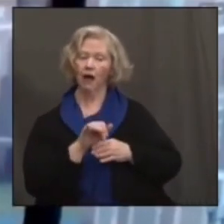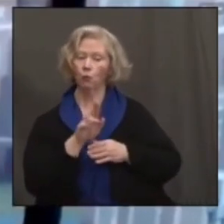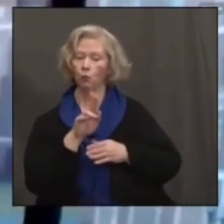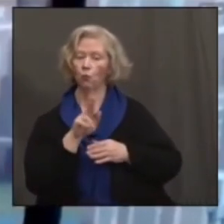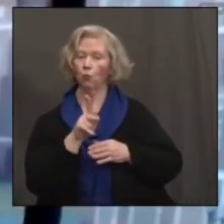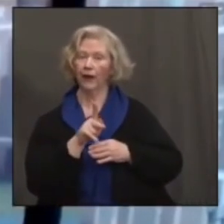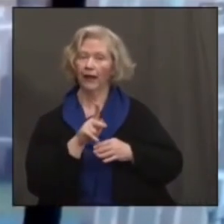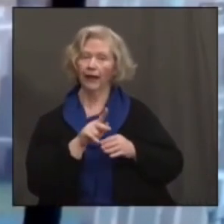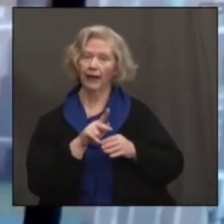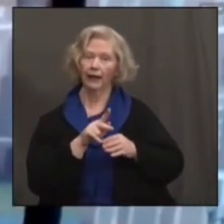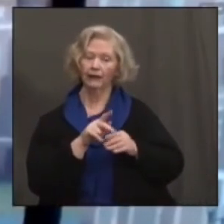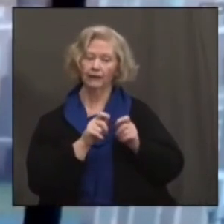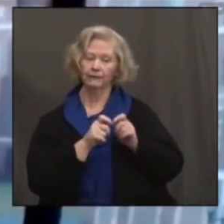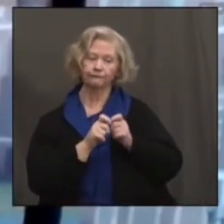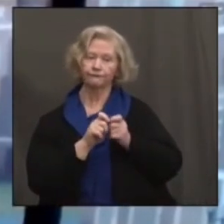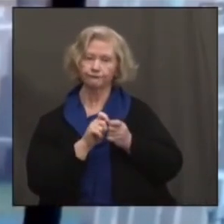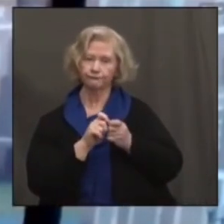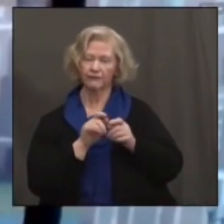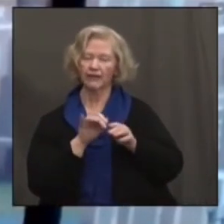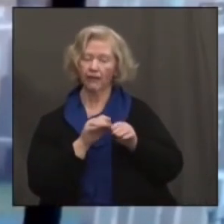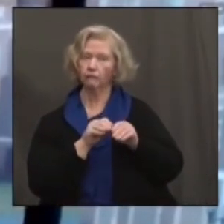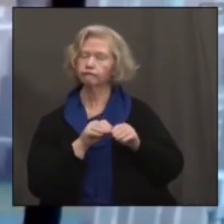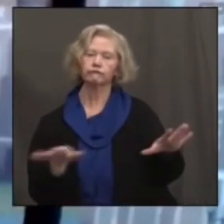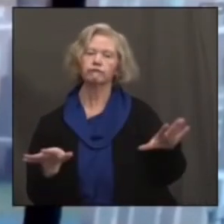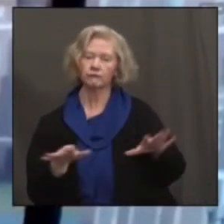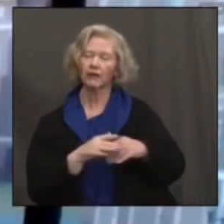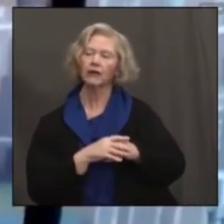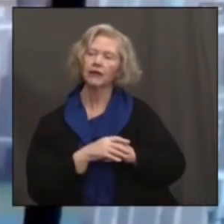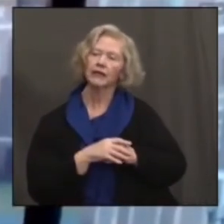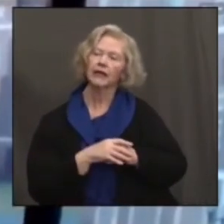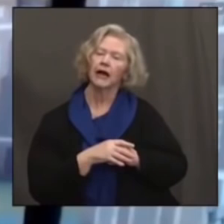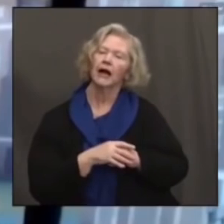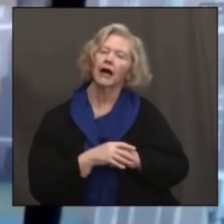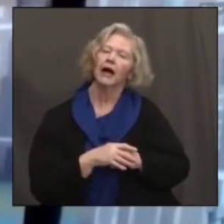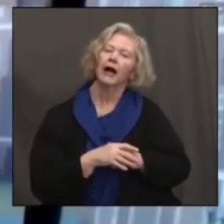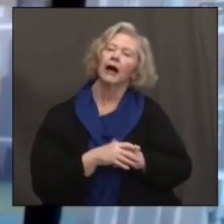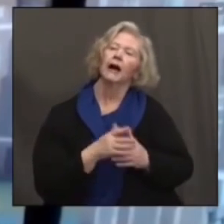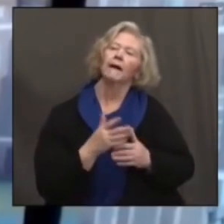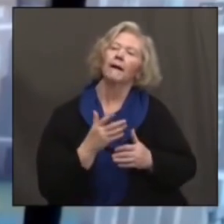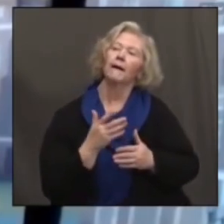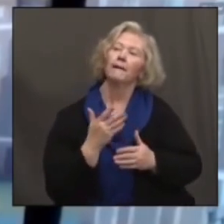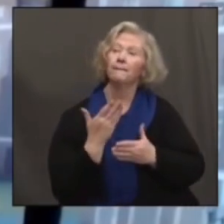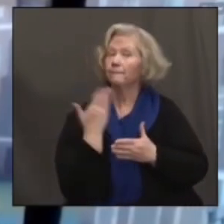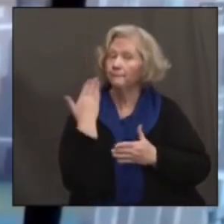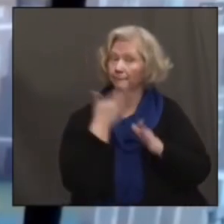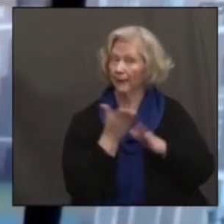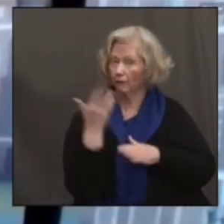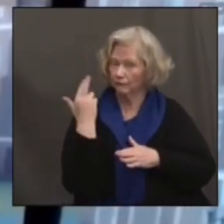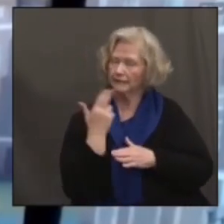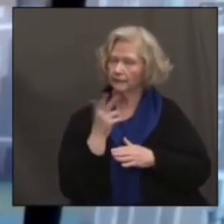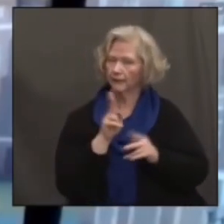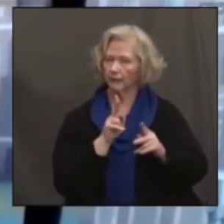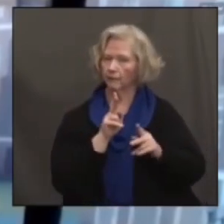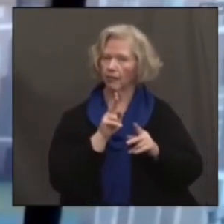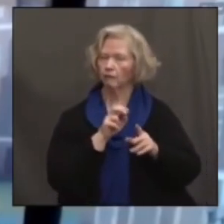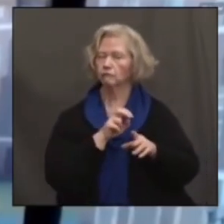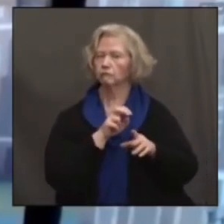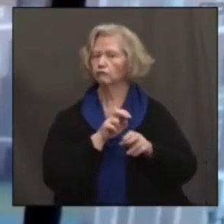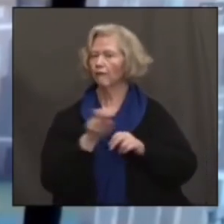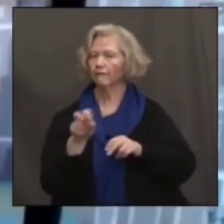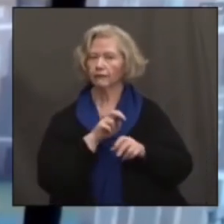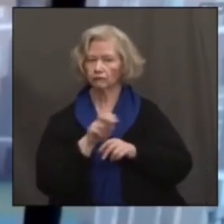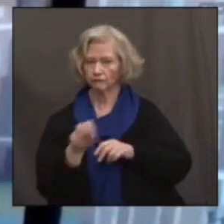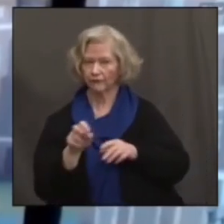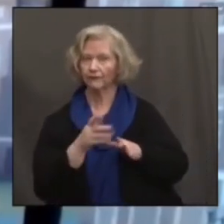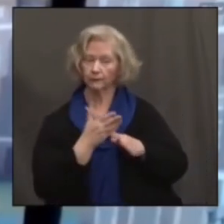France. There are several drivers of that. First of all was human movement and travel between